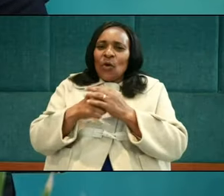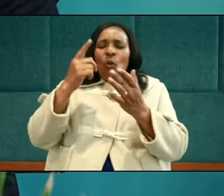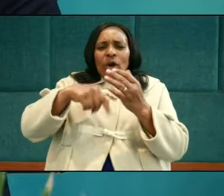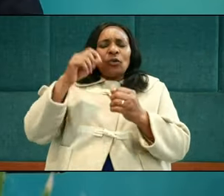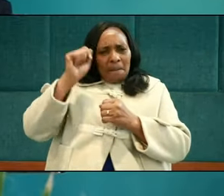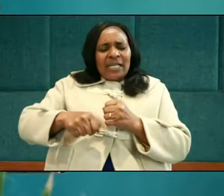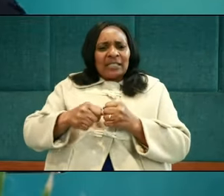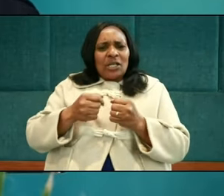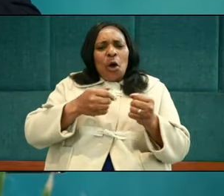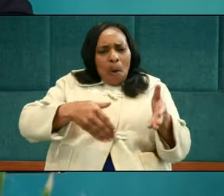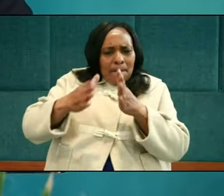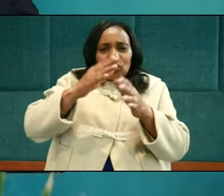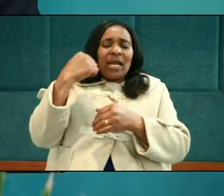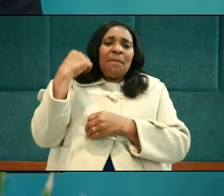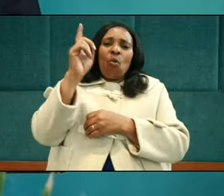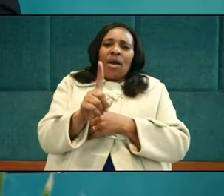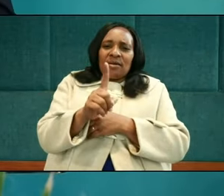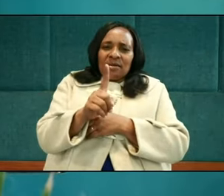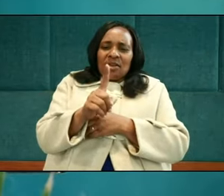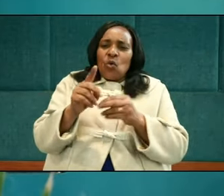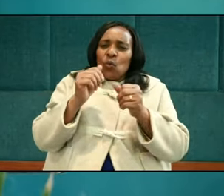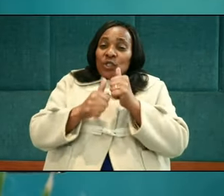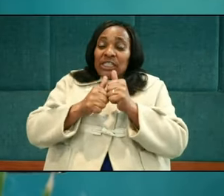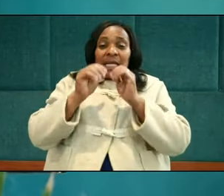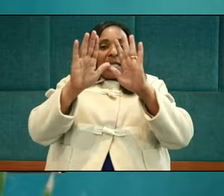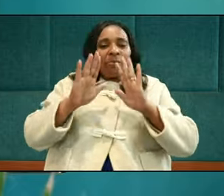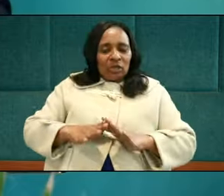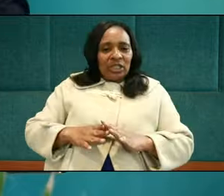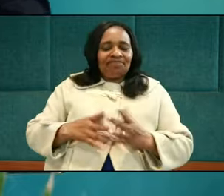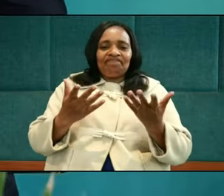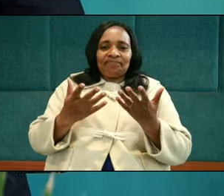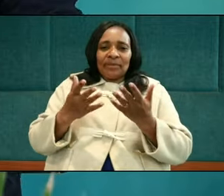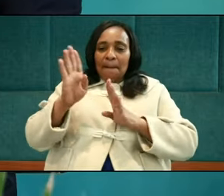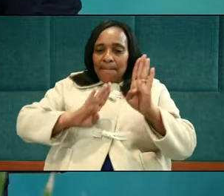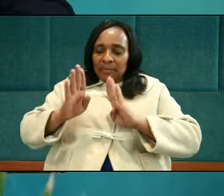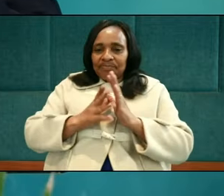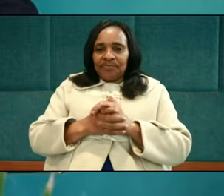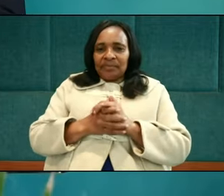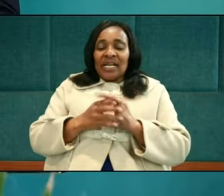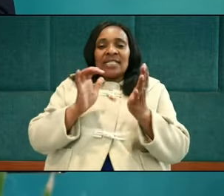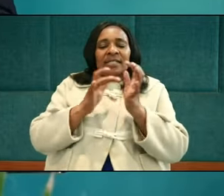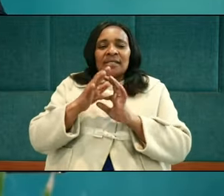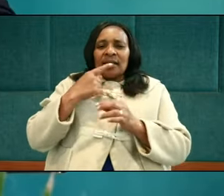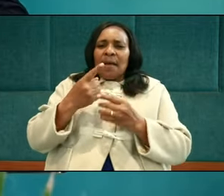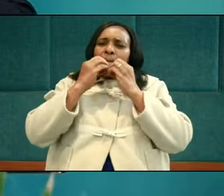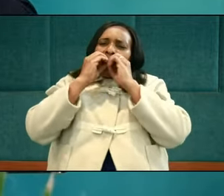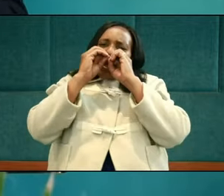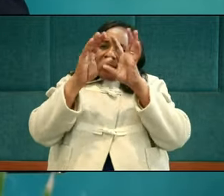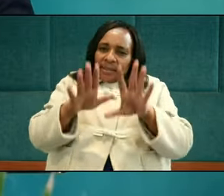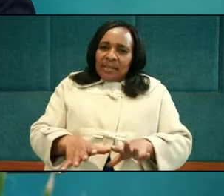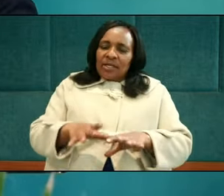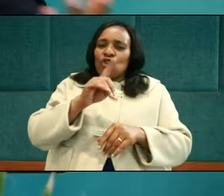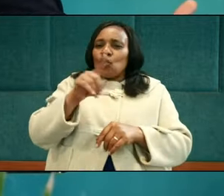prioritized because it is the most important attitude. Now, Jesus says to his audience, blessed are